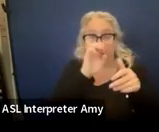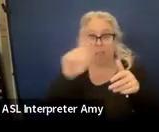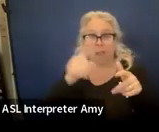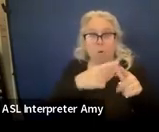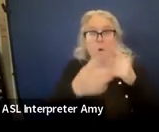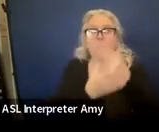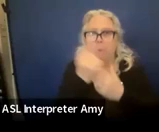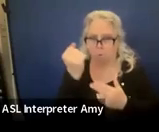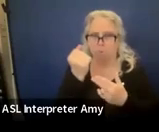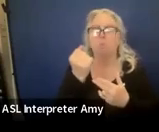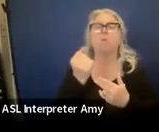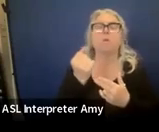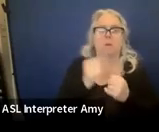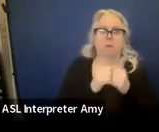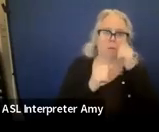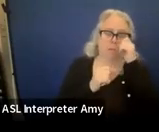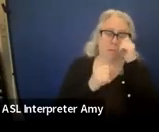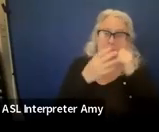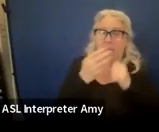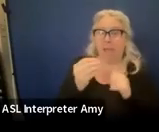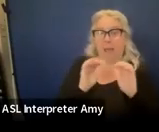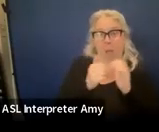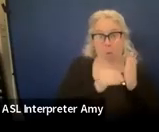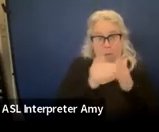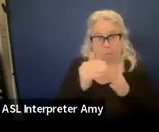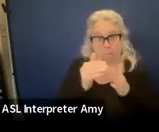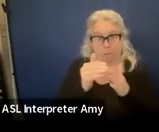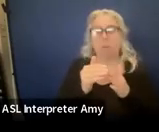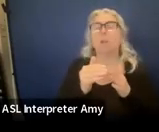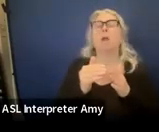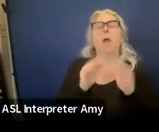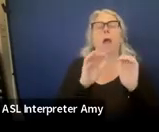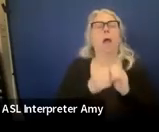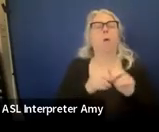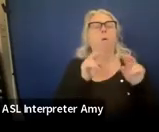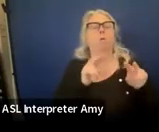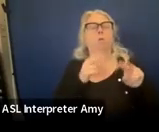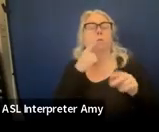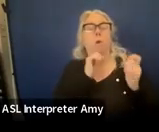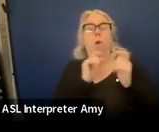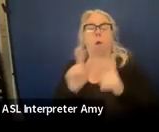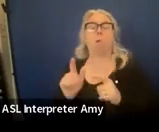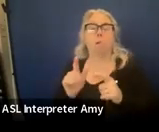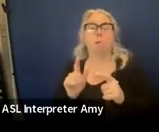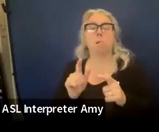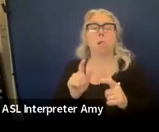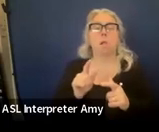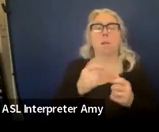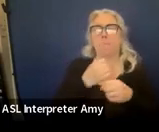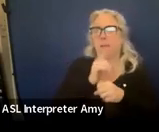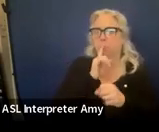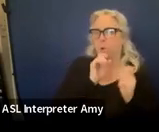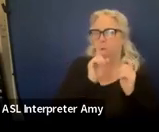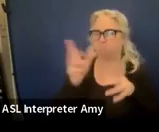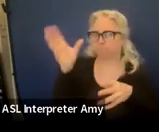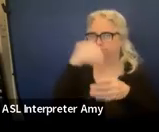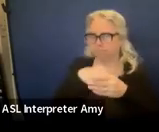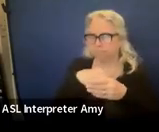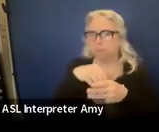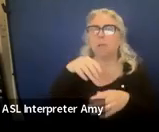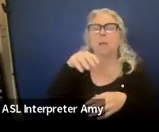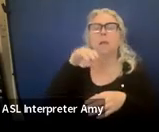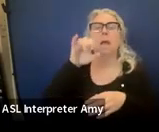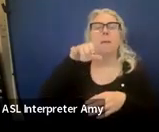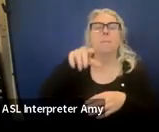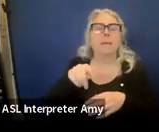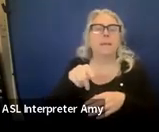frequency. That can be however that looks for all of you. Just making sure that everyone that participates in the IEP team,